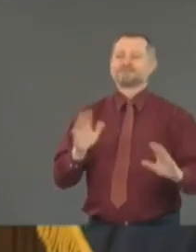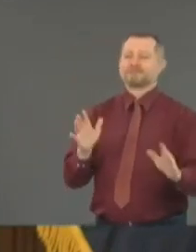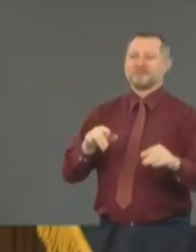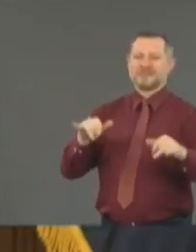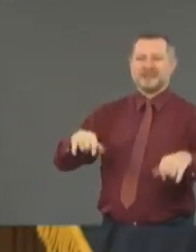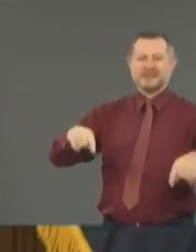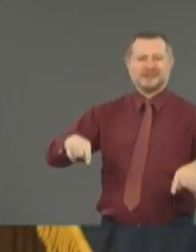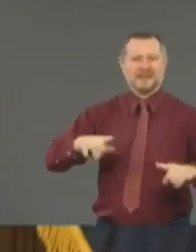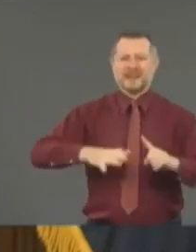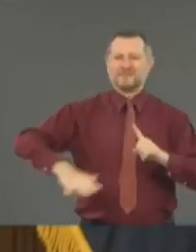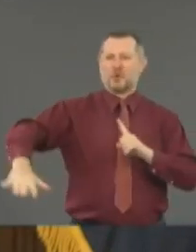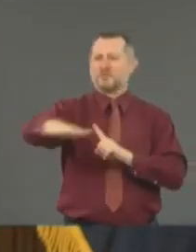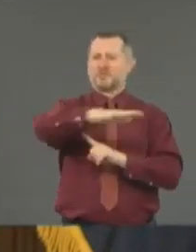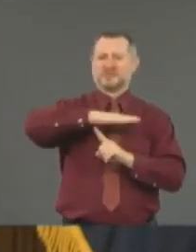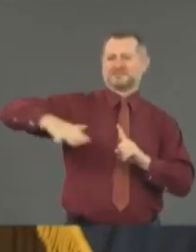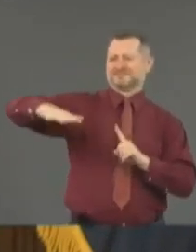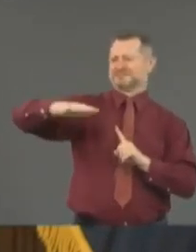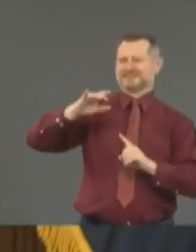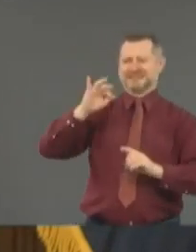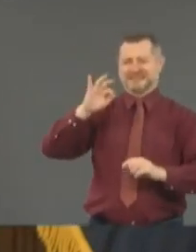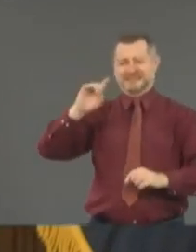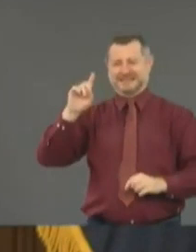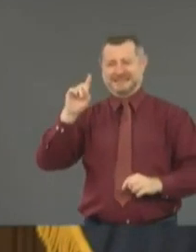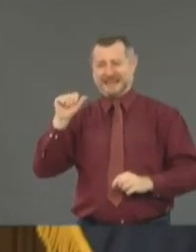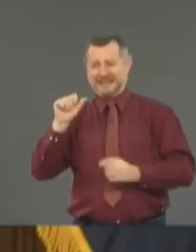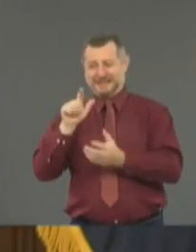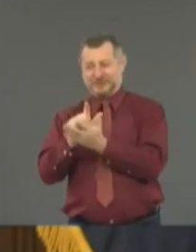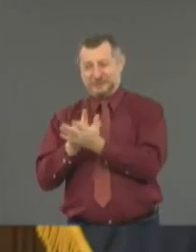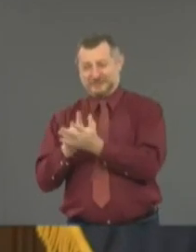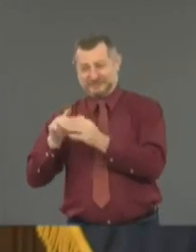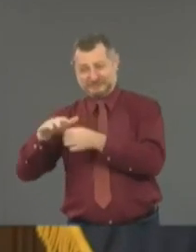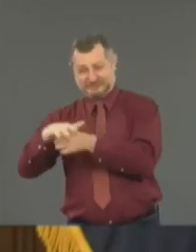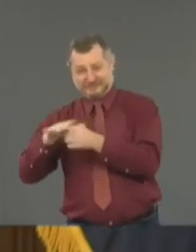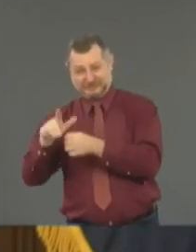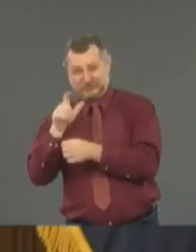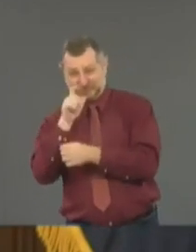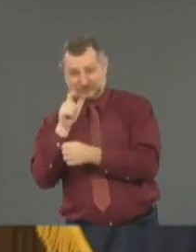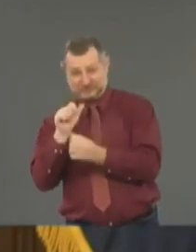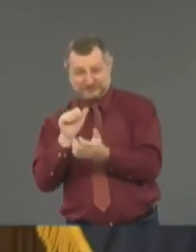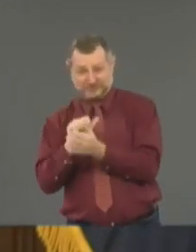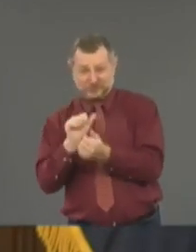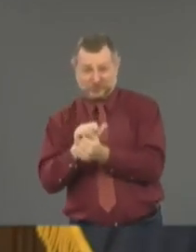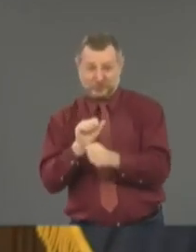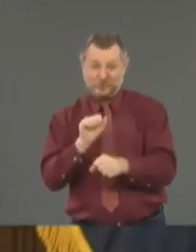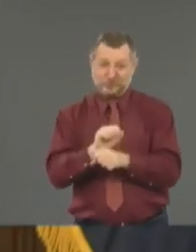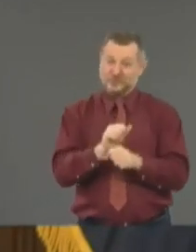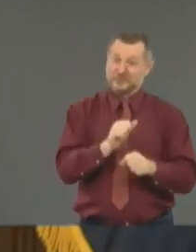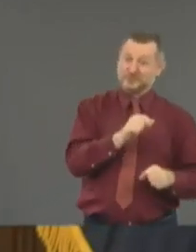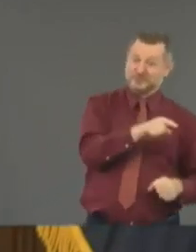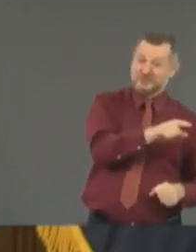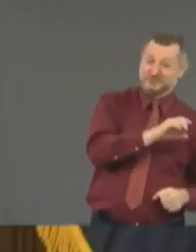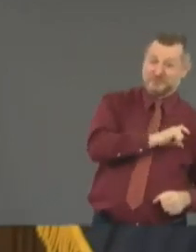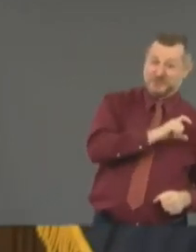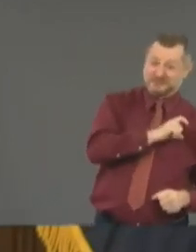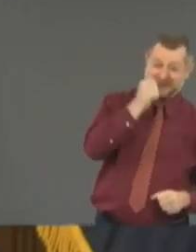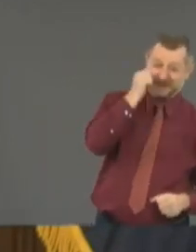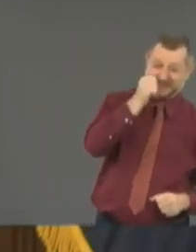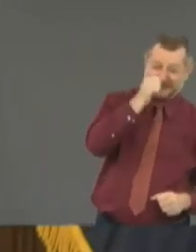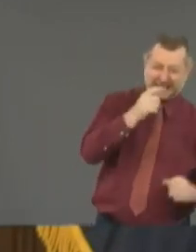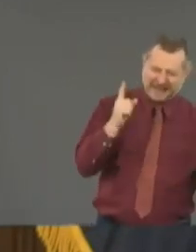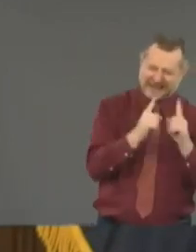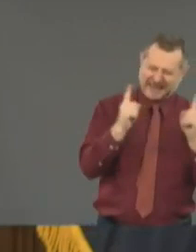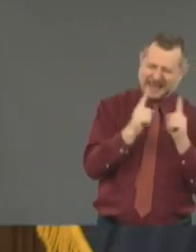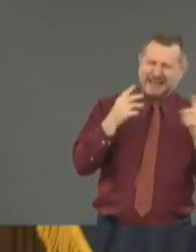works with that police agency day in and day out is now going to be the independent reviewer of